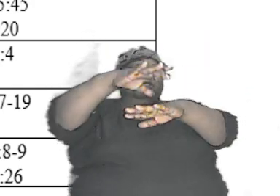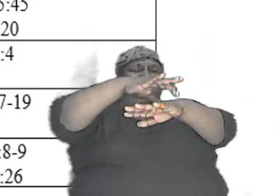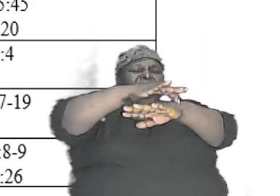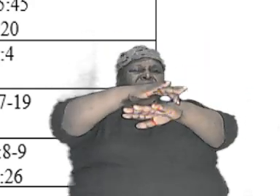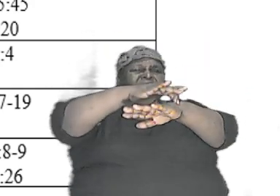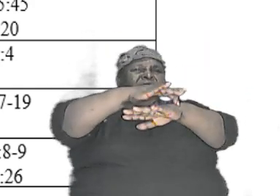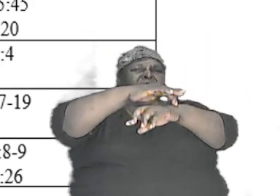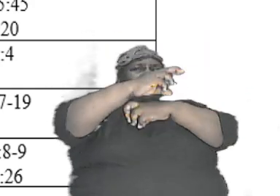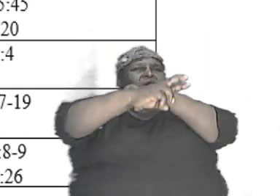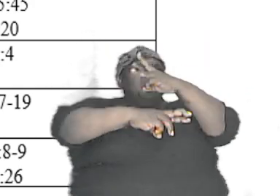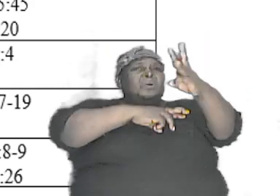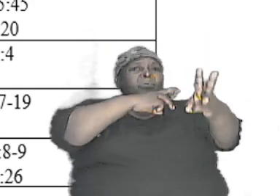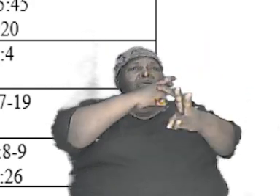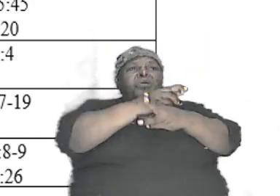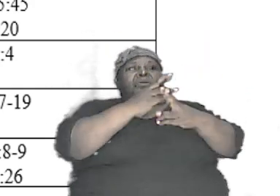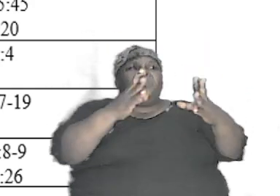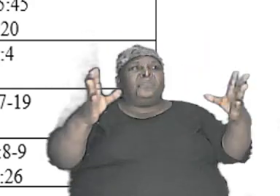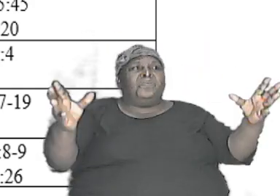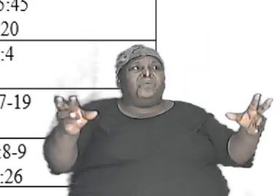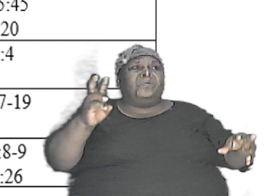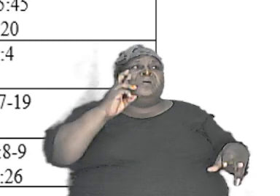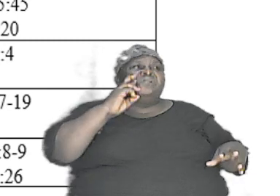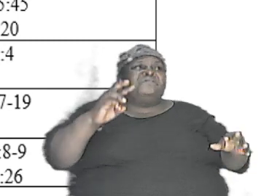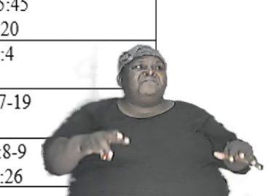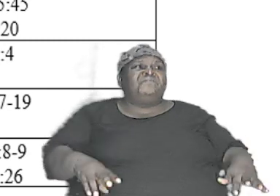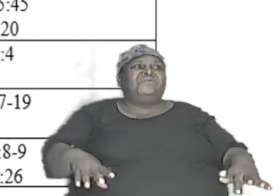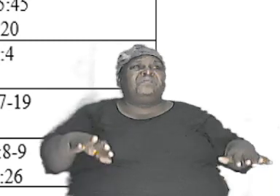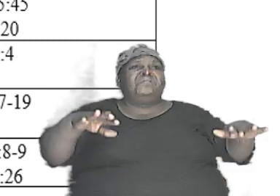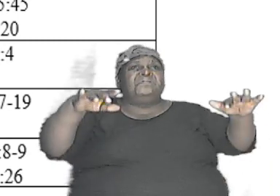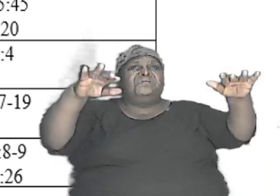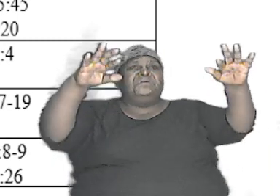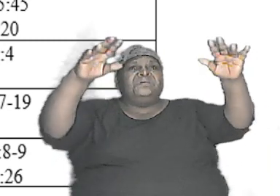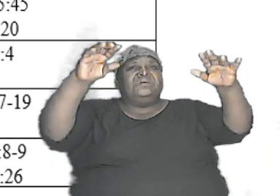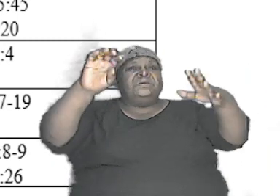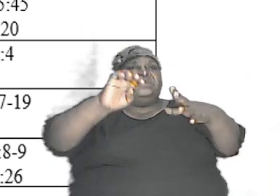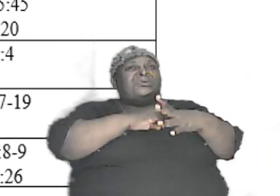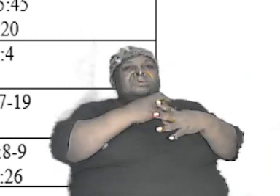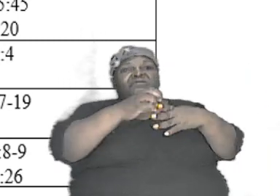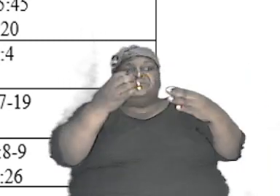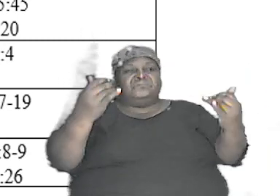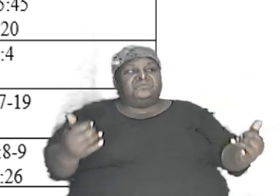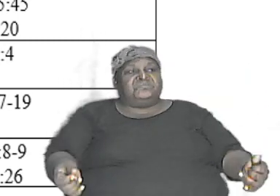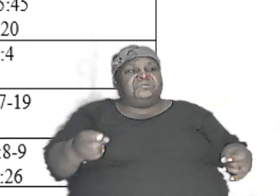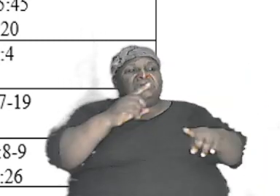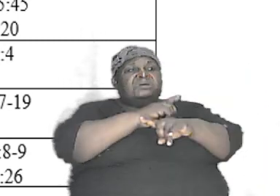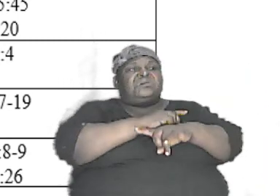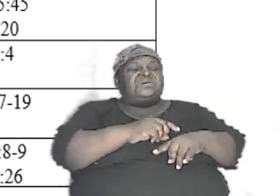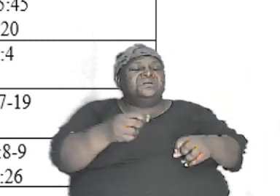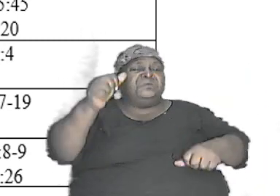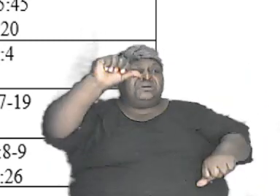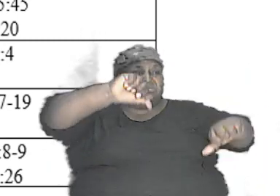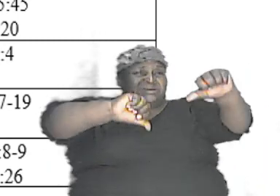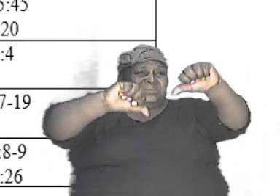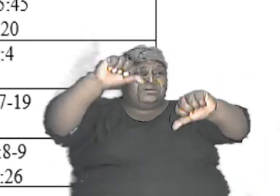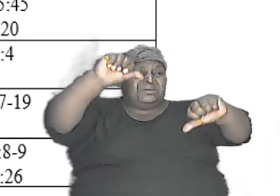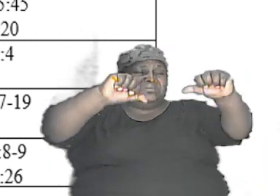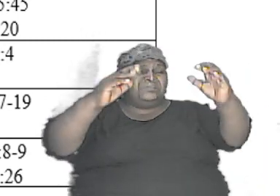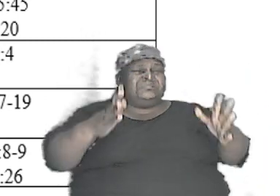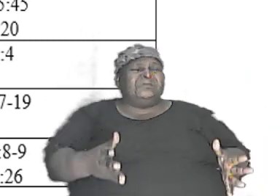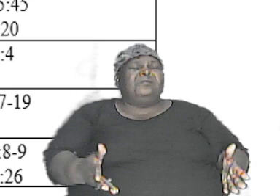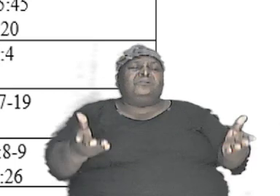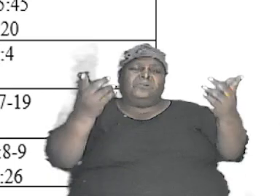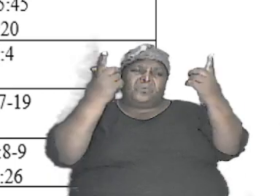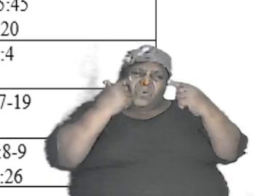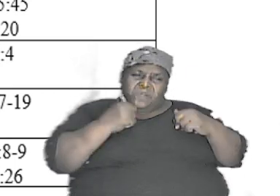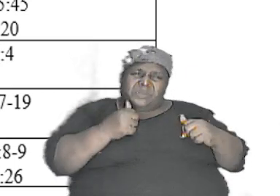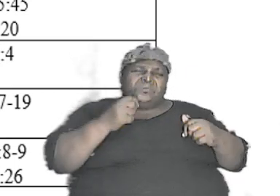even today scientists are coming to the conclusion because you know there are many studies that science